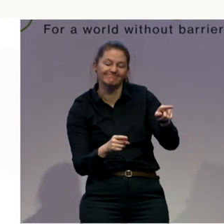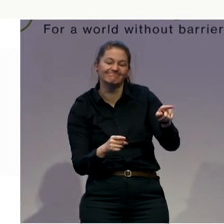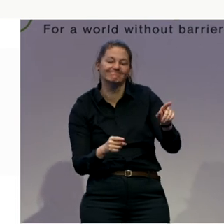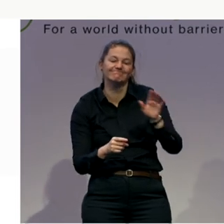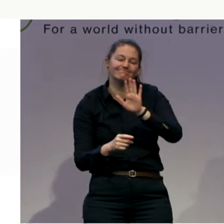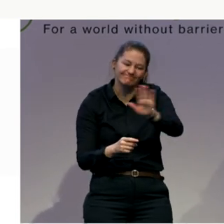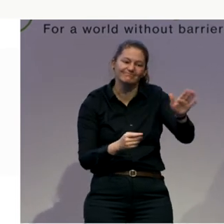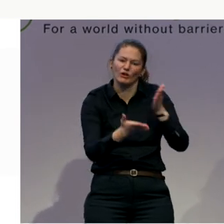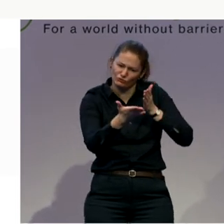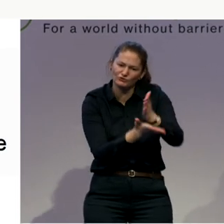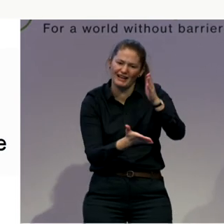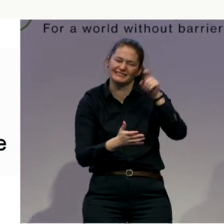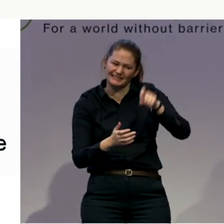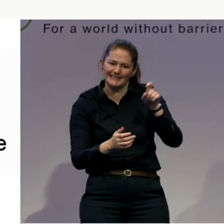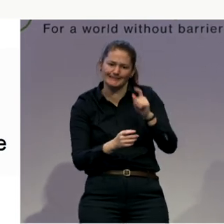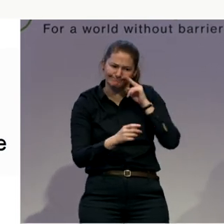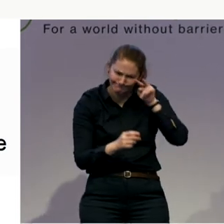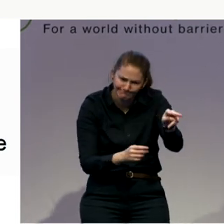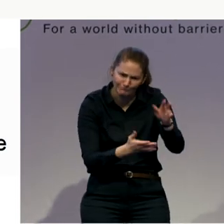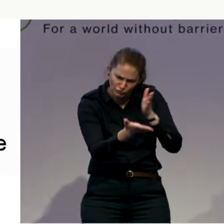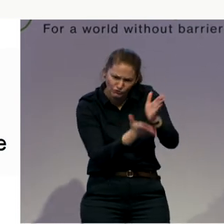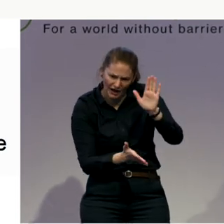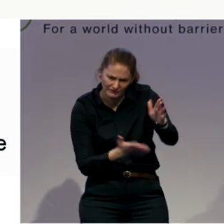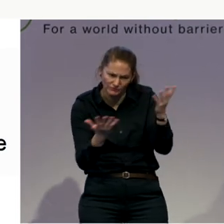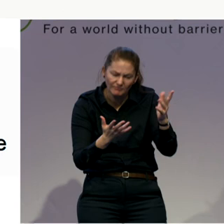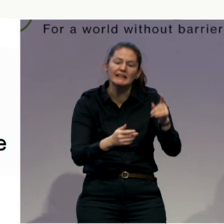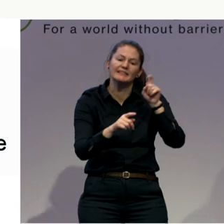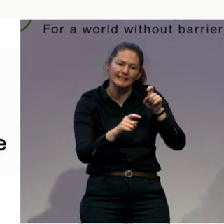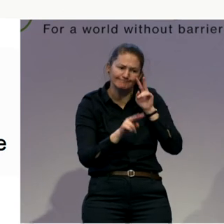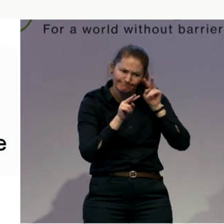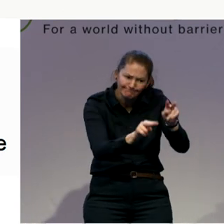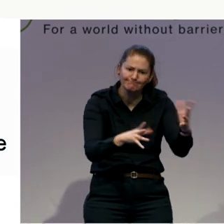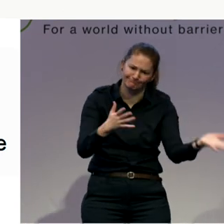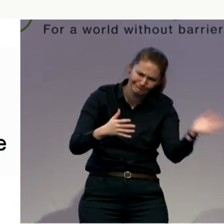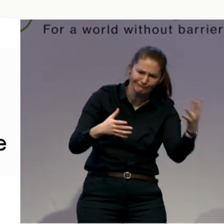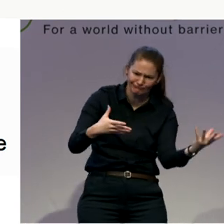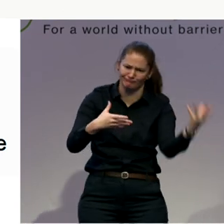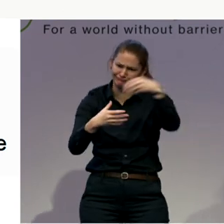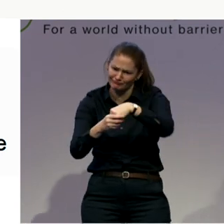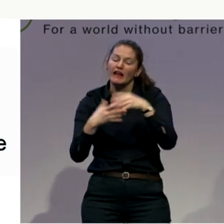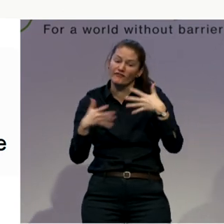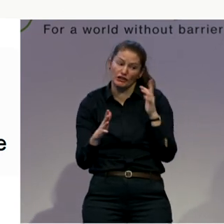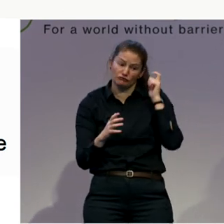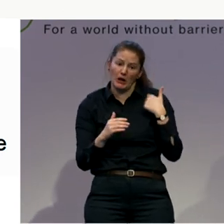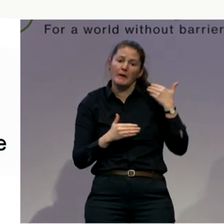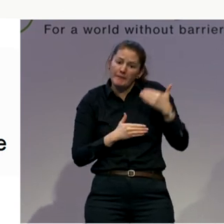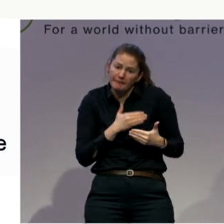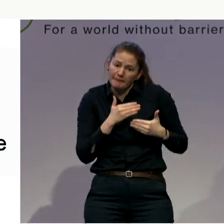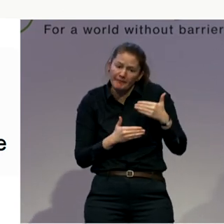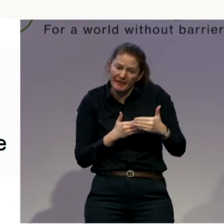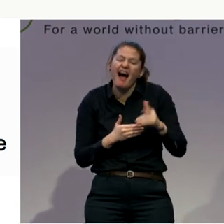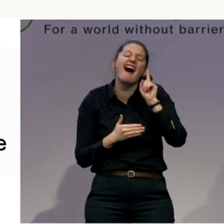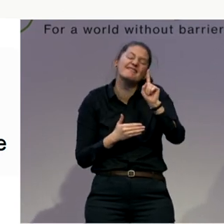more inclusive. Some progress has been made, but much remains to be done.